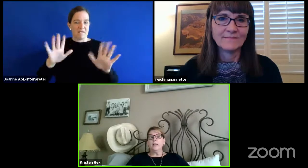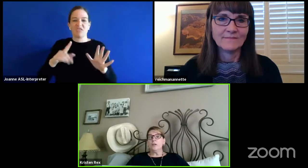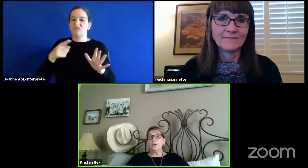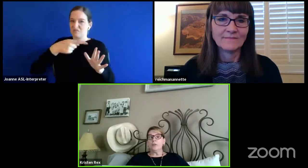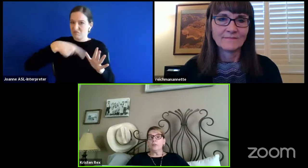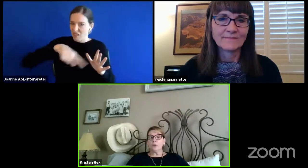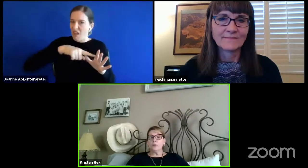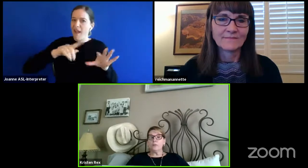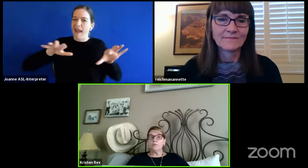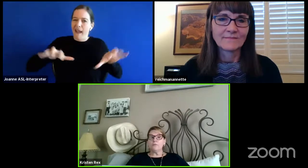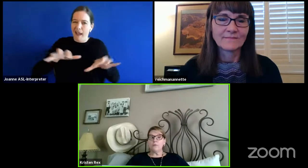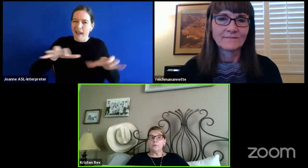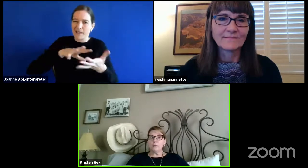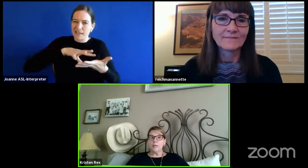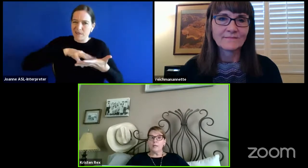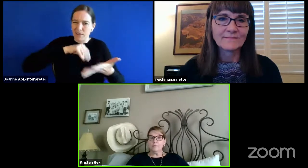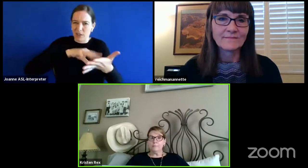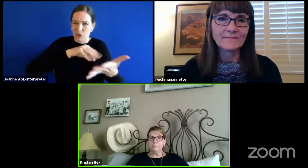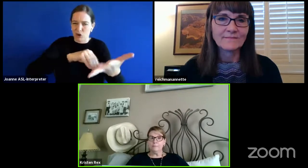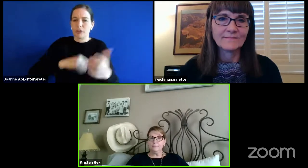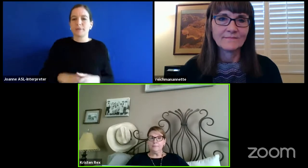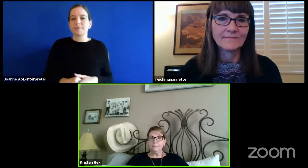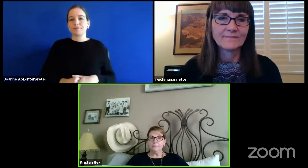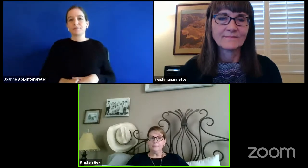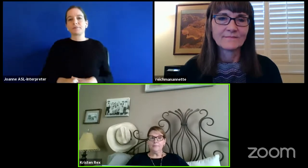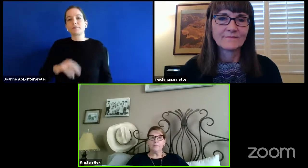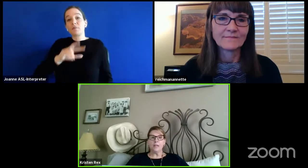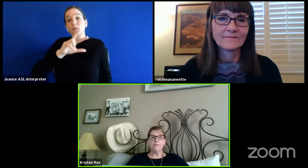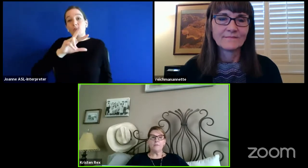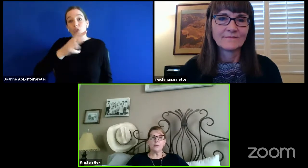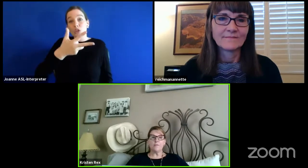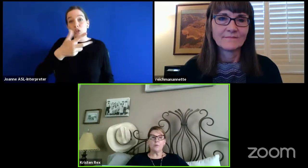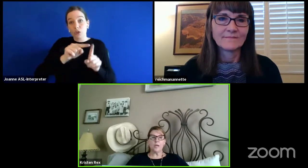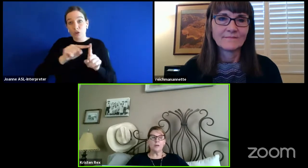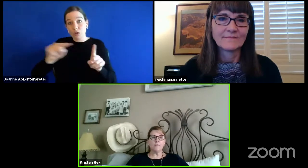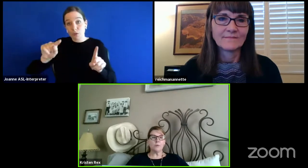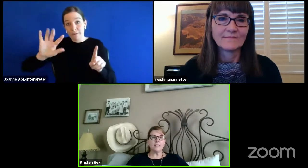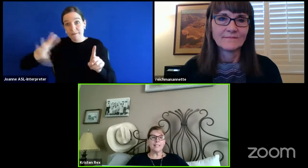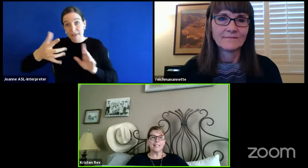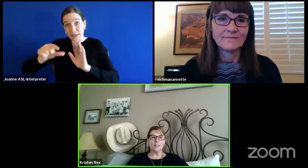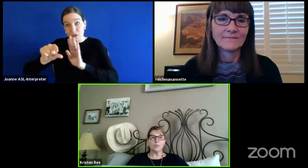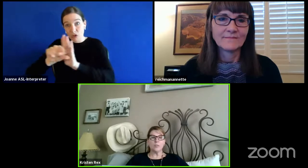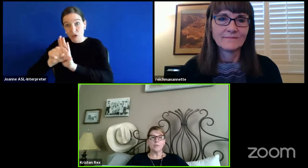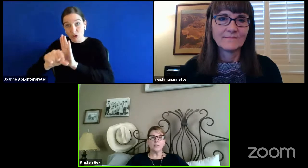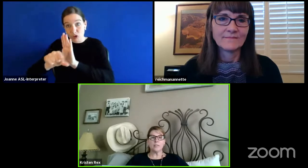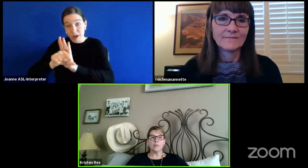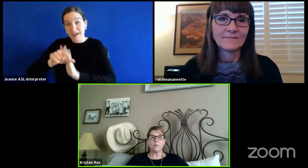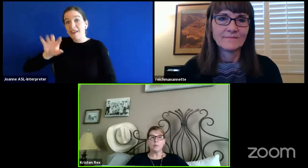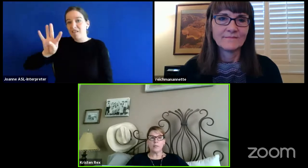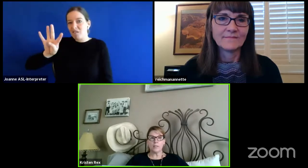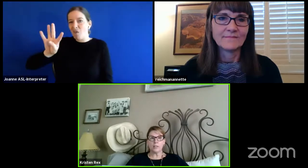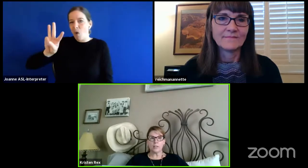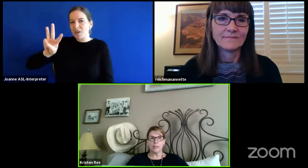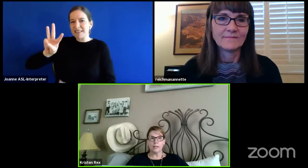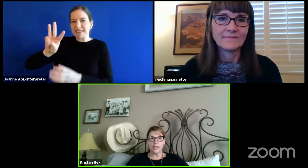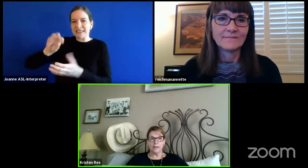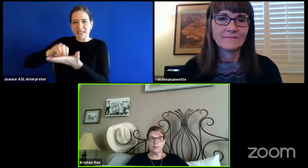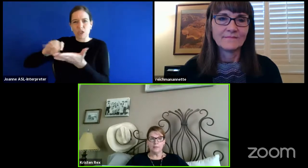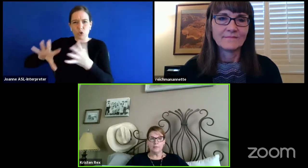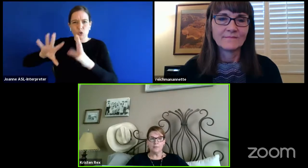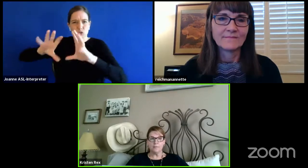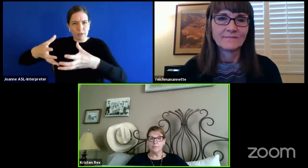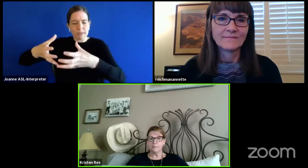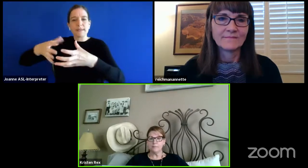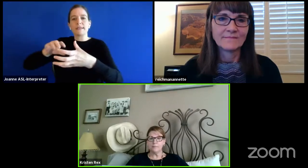In our third through fifth grade, we have 44 out of 46 students that have been reached and are